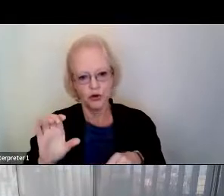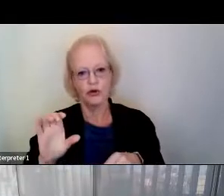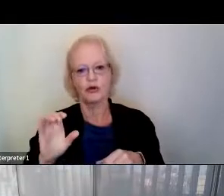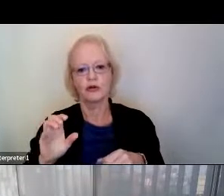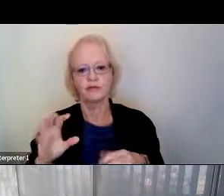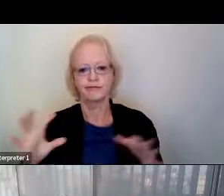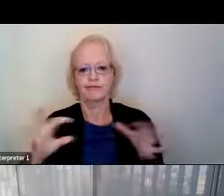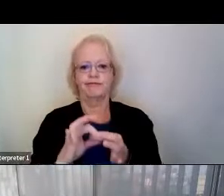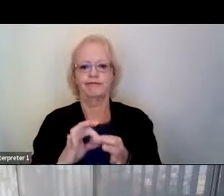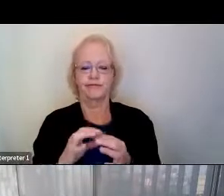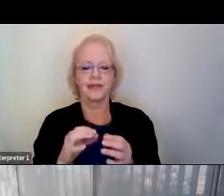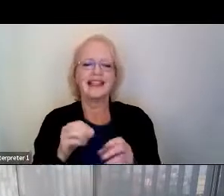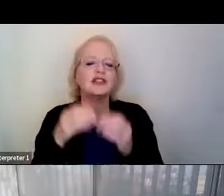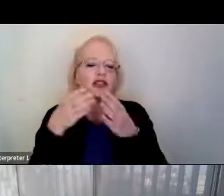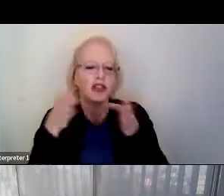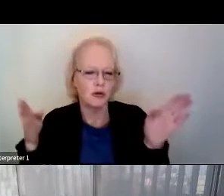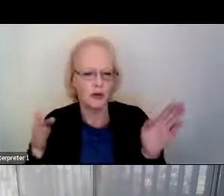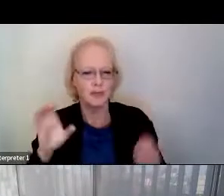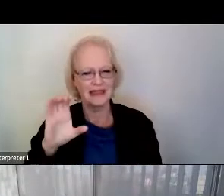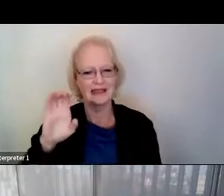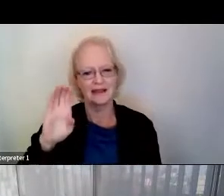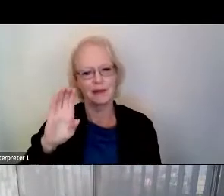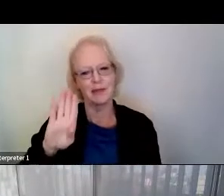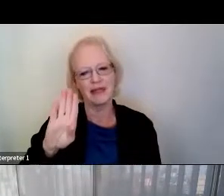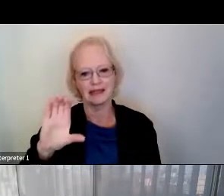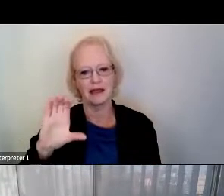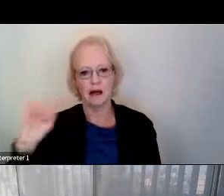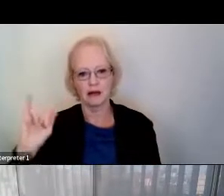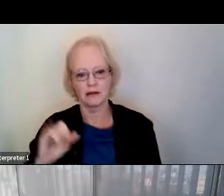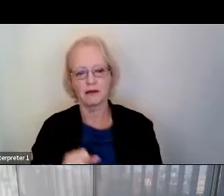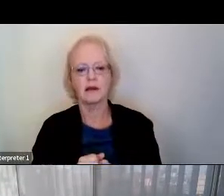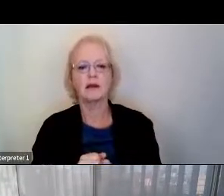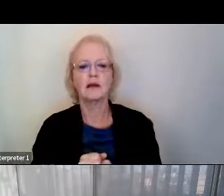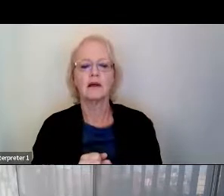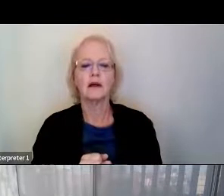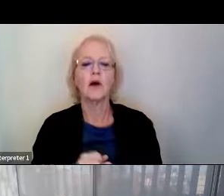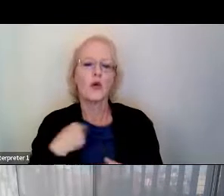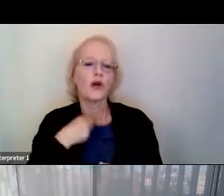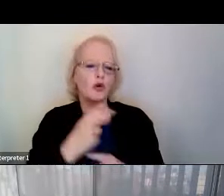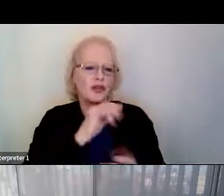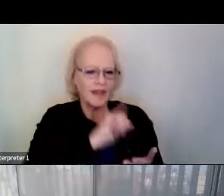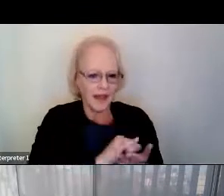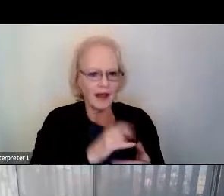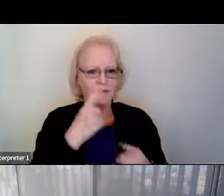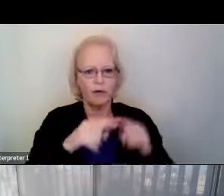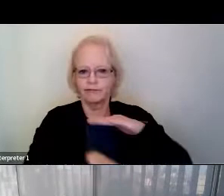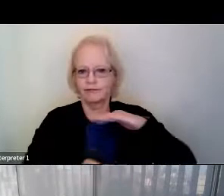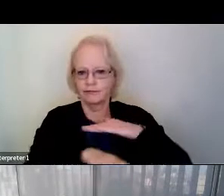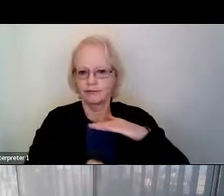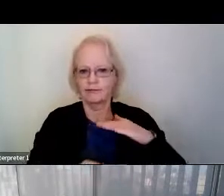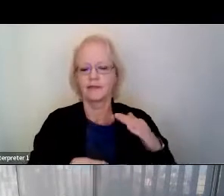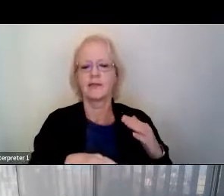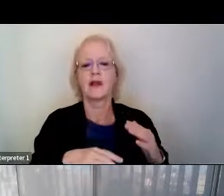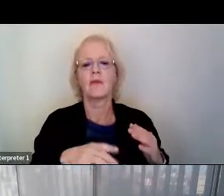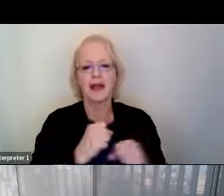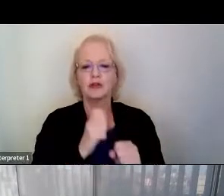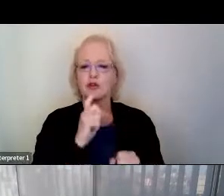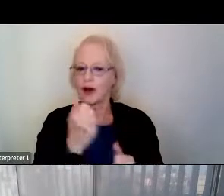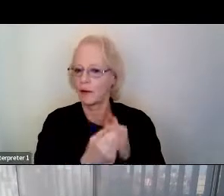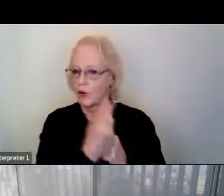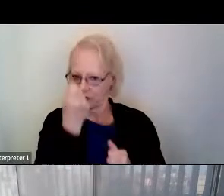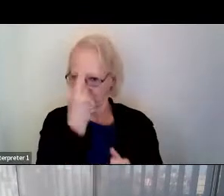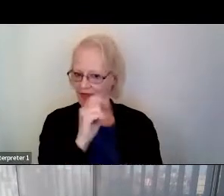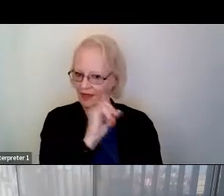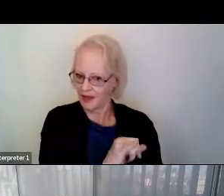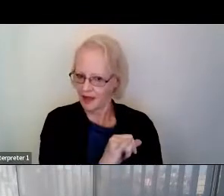this as kind of the kickoff point for the rest of the presentation. So I just want to make sure everybody understands what we